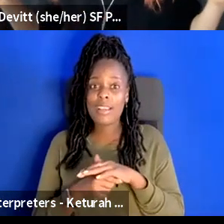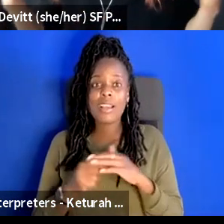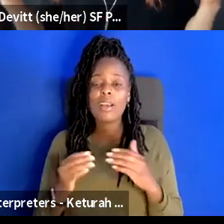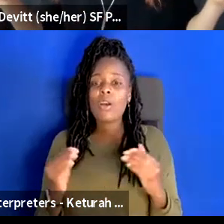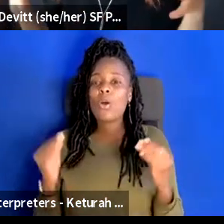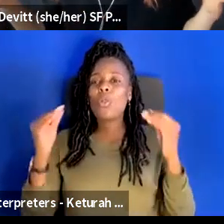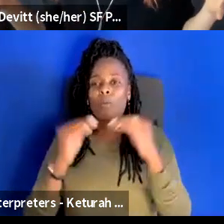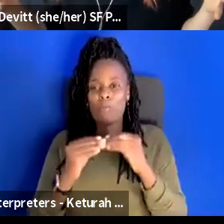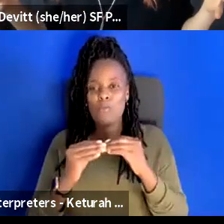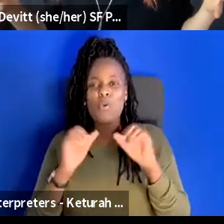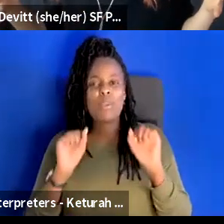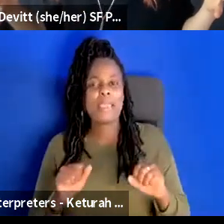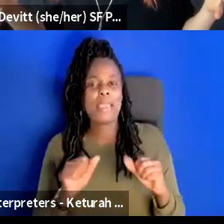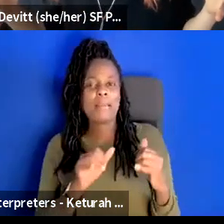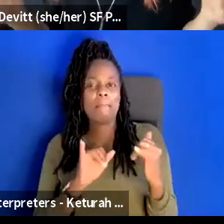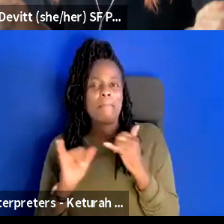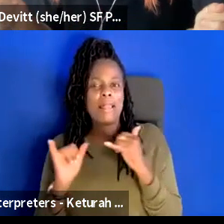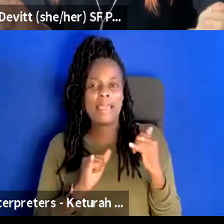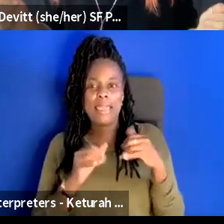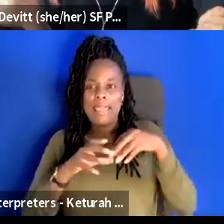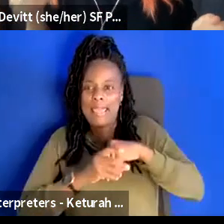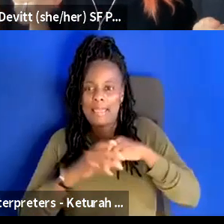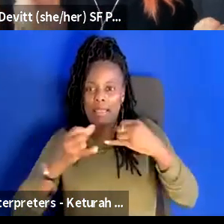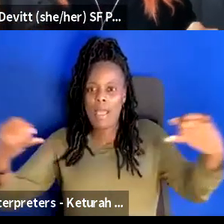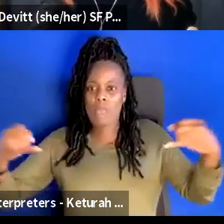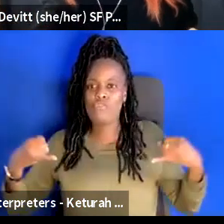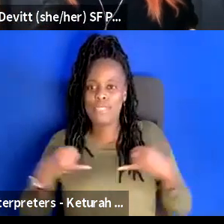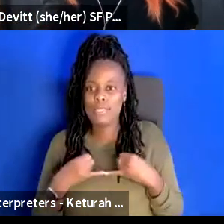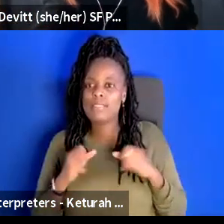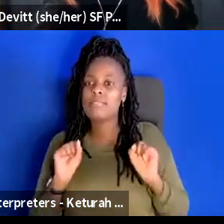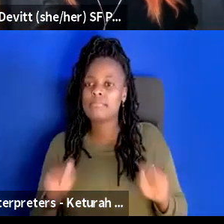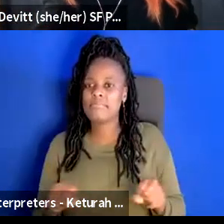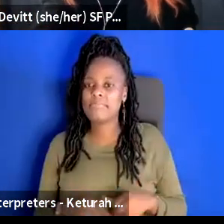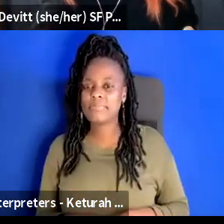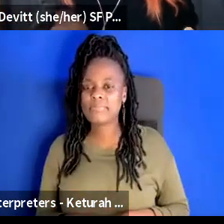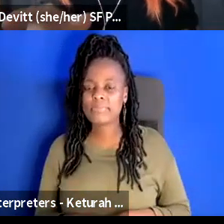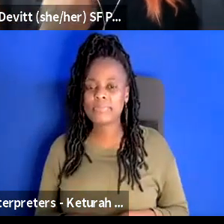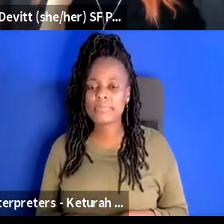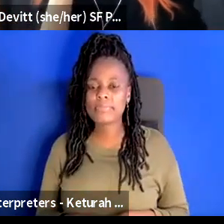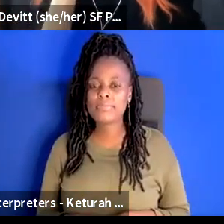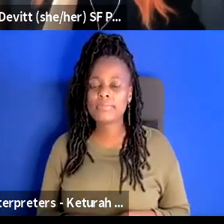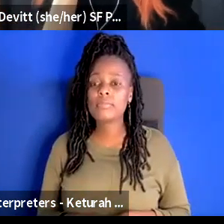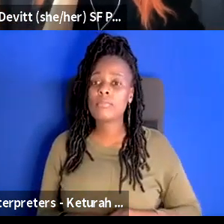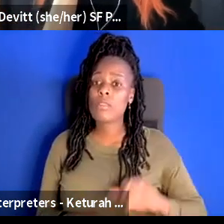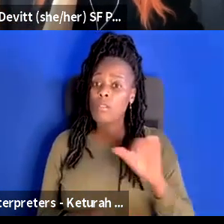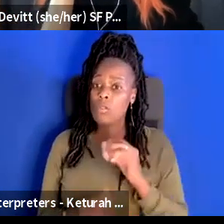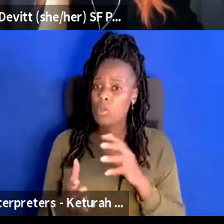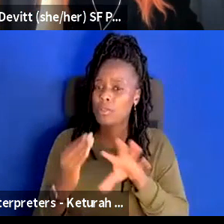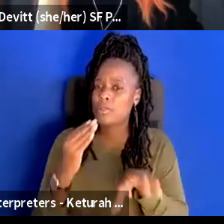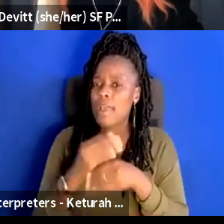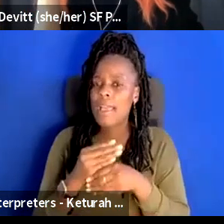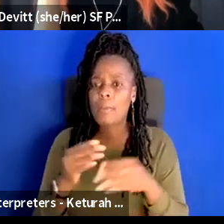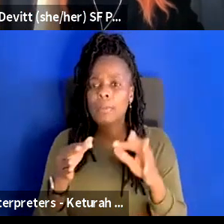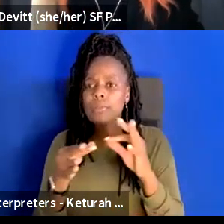room there is to play within that um and i also wanted to um add to what you just went mentioned